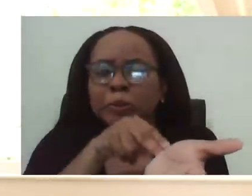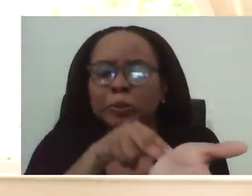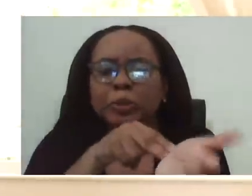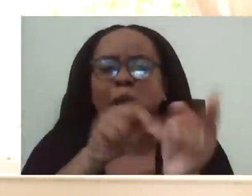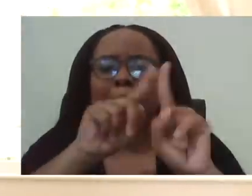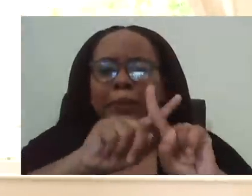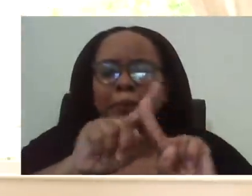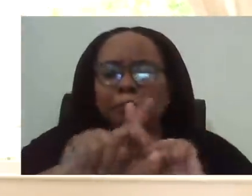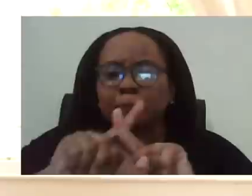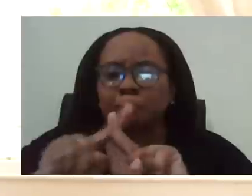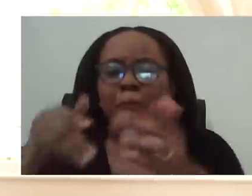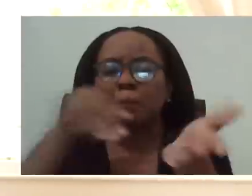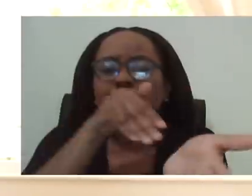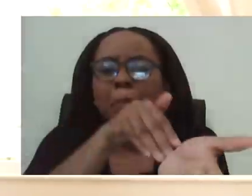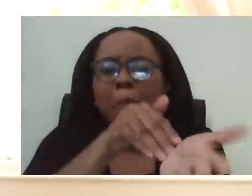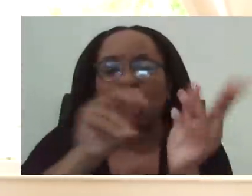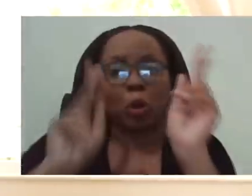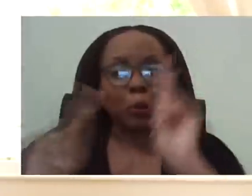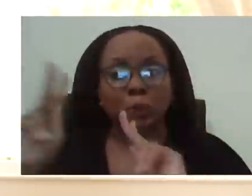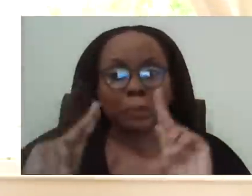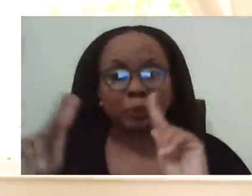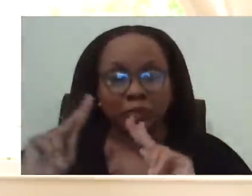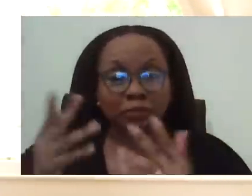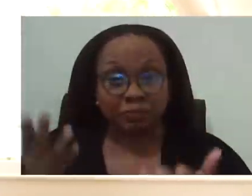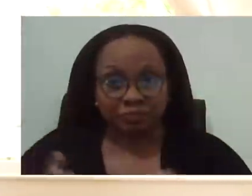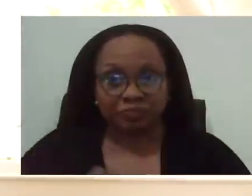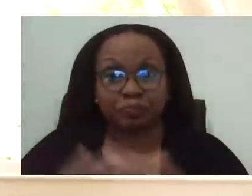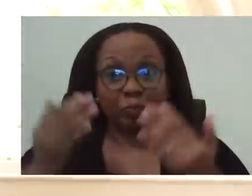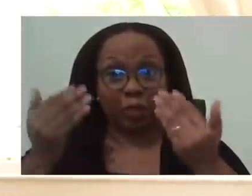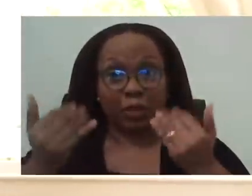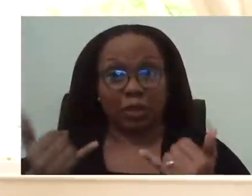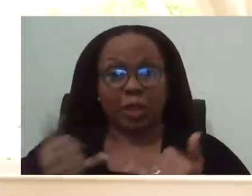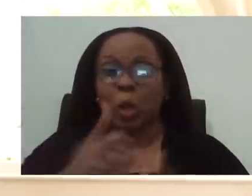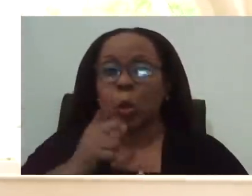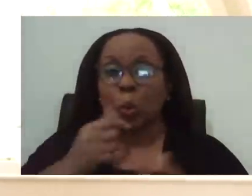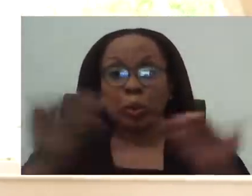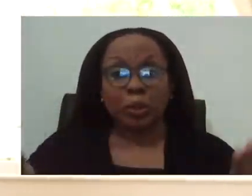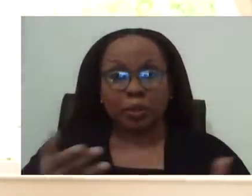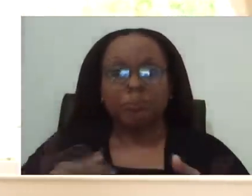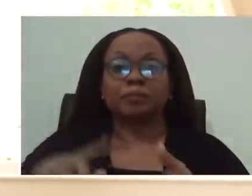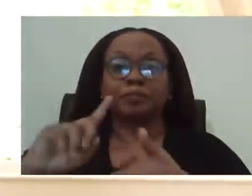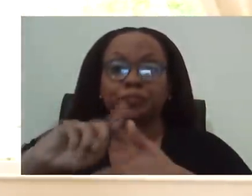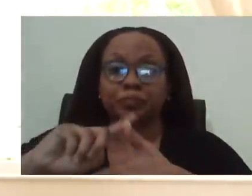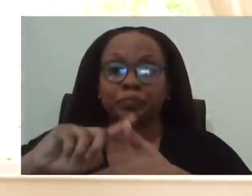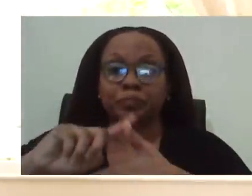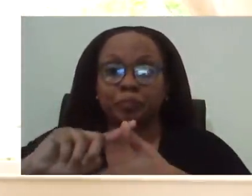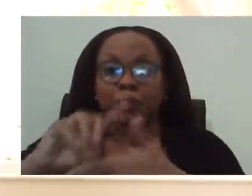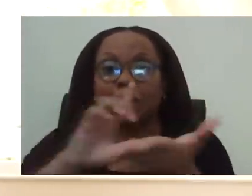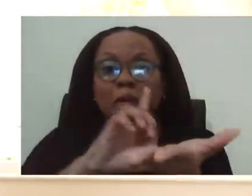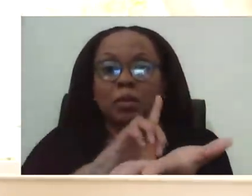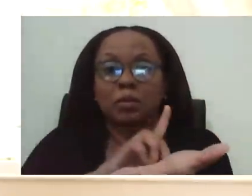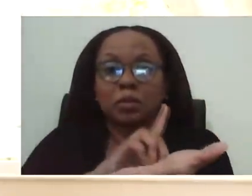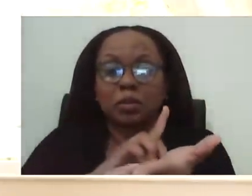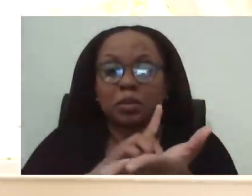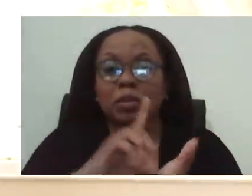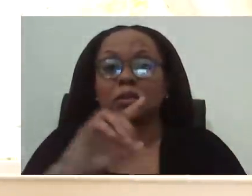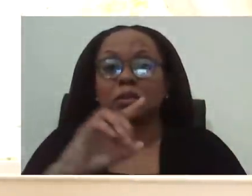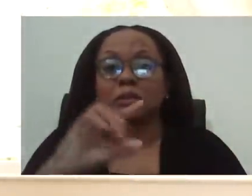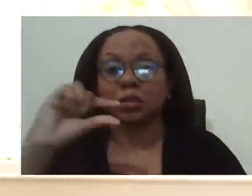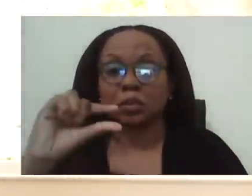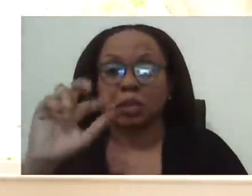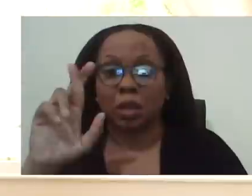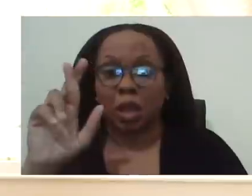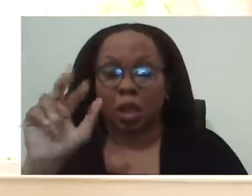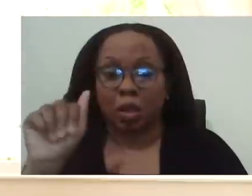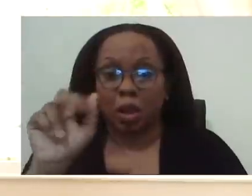surge. And today, we have with us Dr. Natasha Sobers-Granom, who is